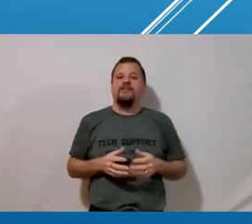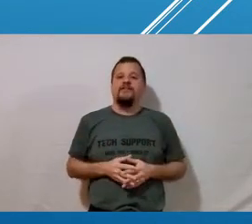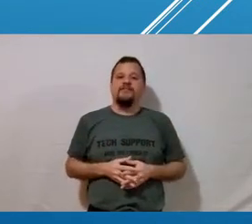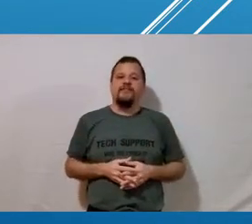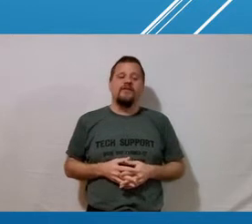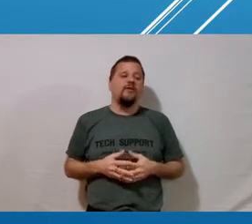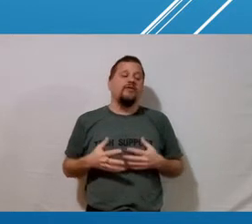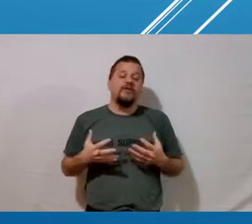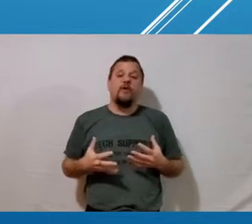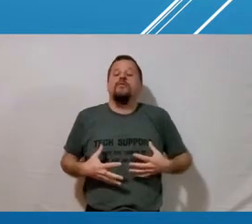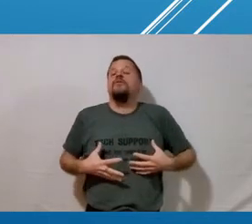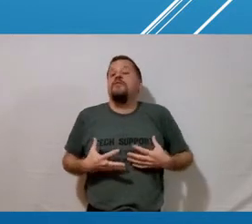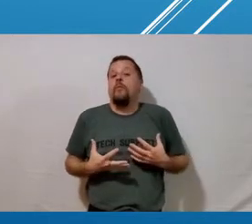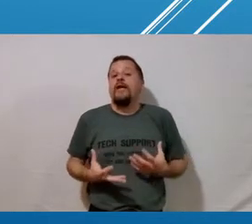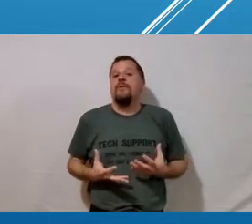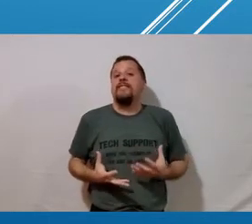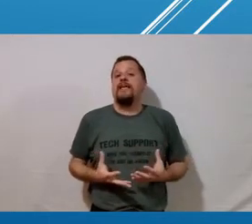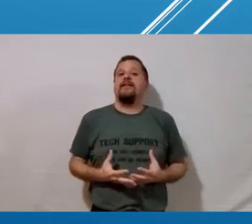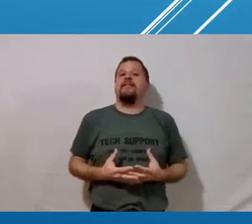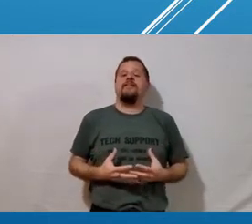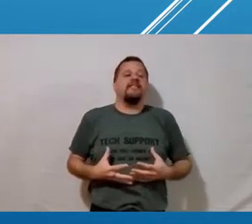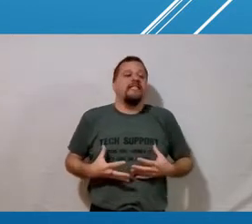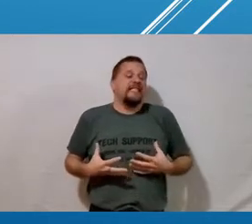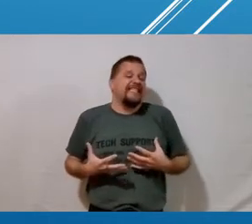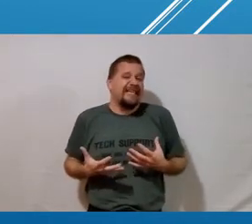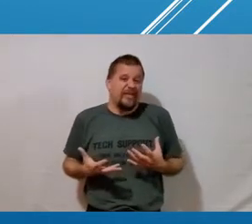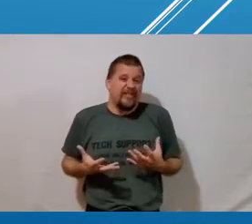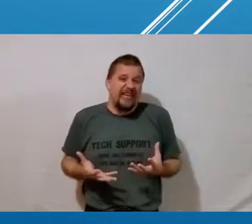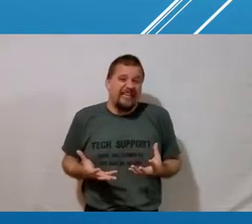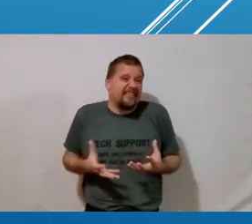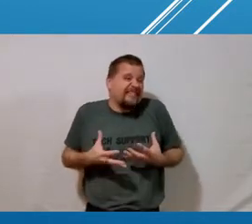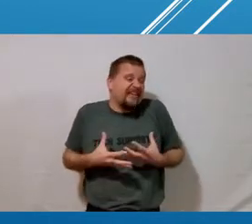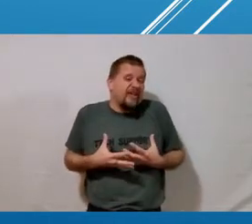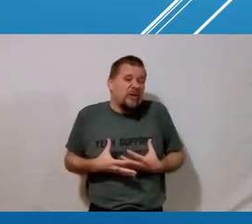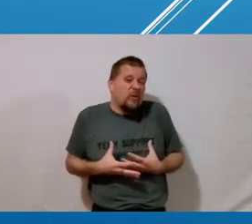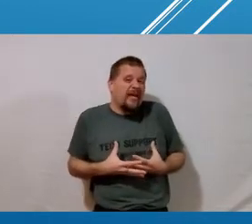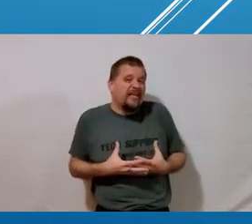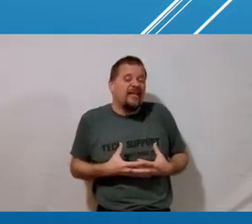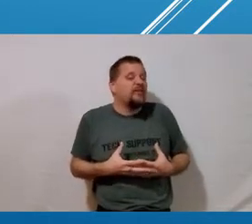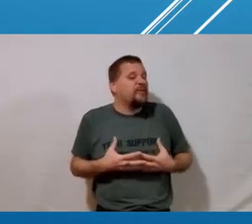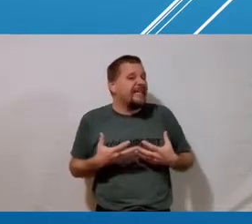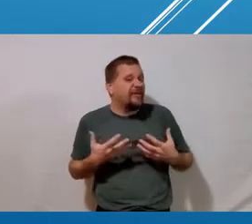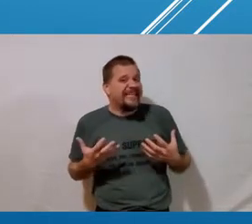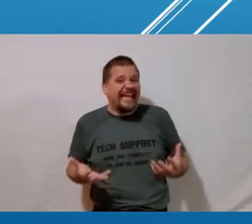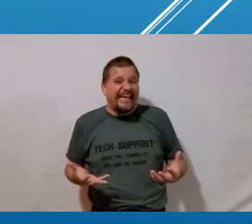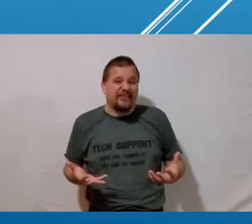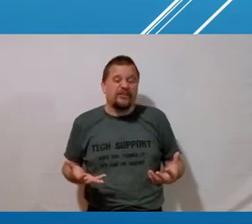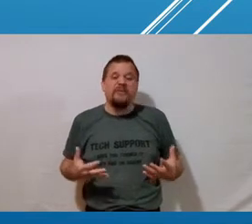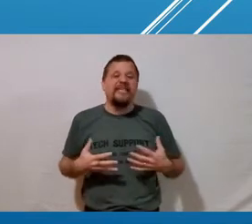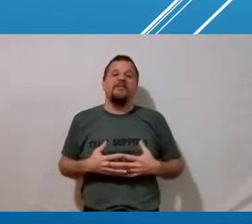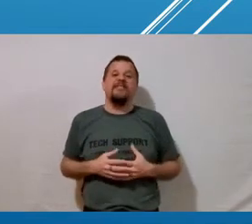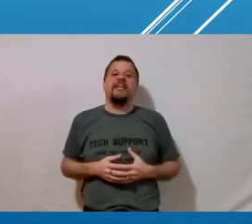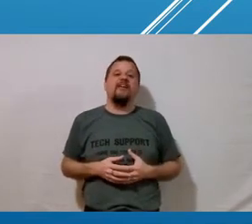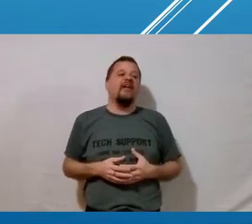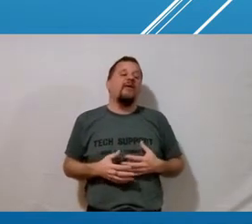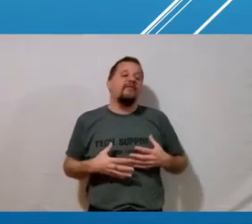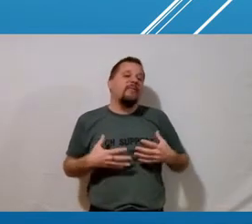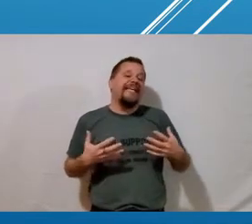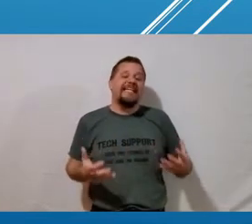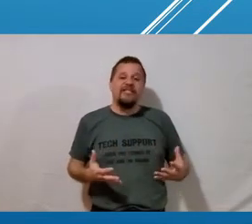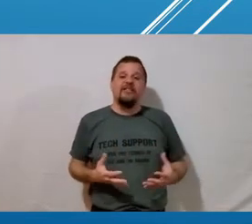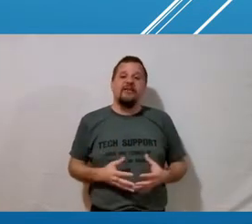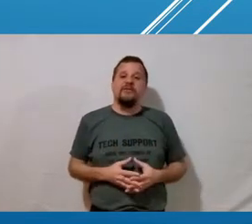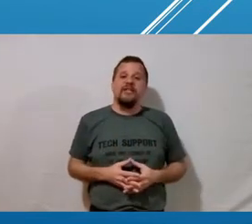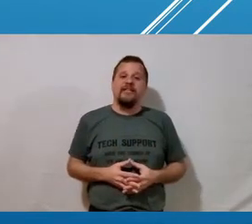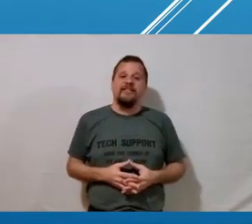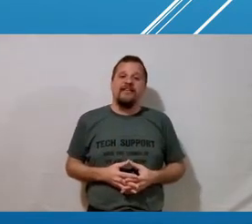matters and so does our tone so does the way we say things does it does it sound excited does it sound annoyed do we sound engaged do we sound scared